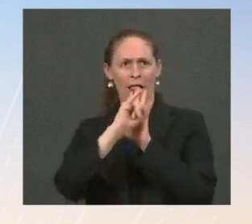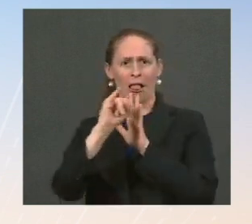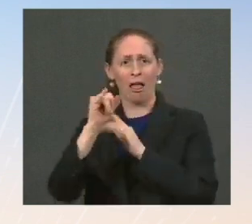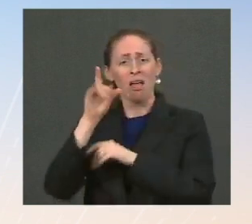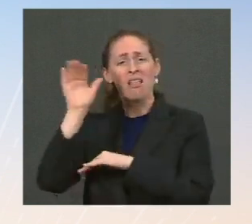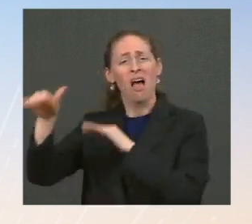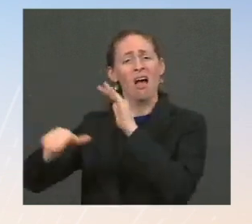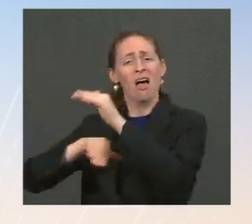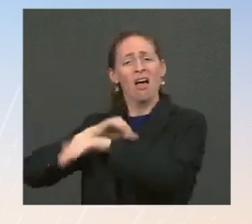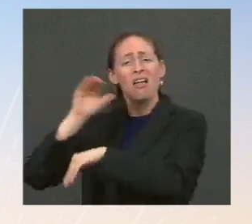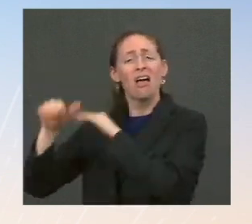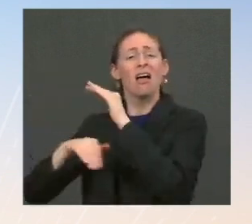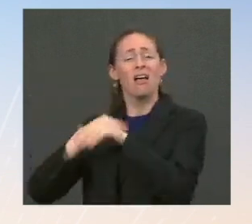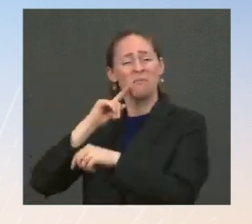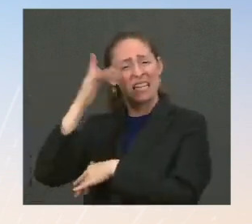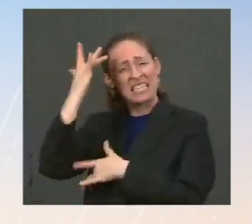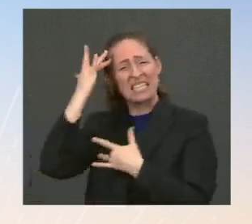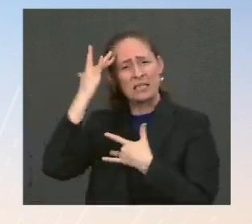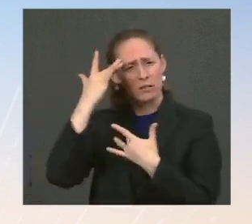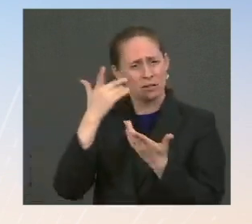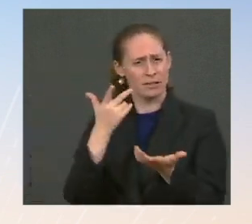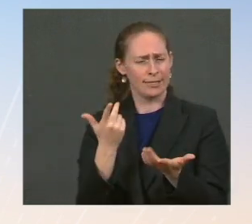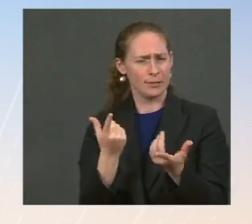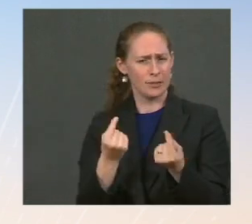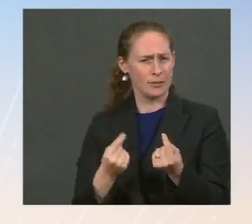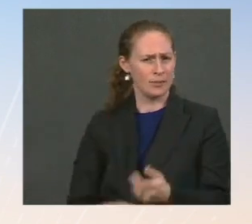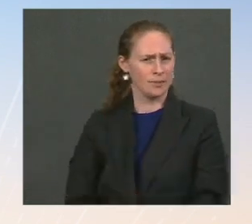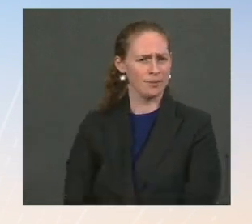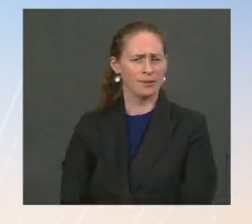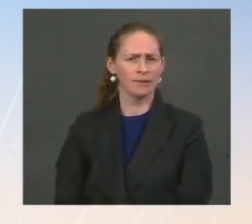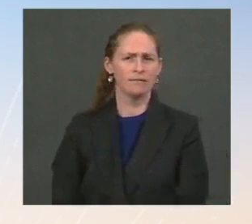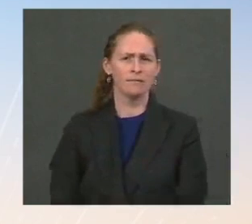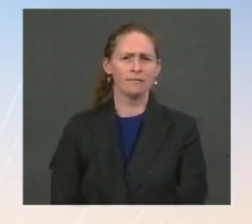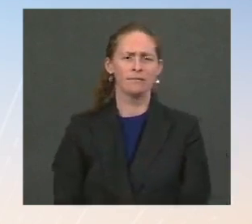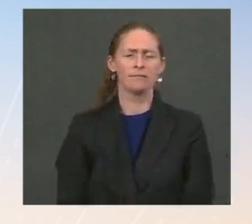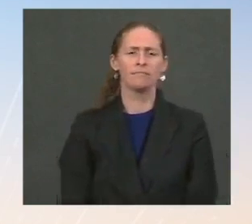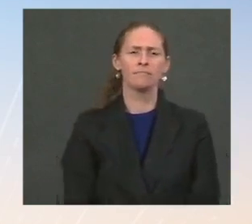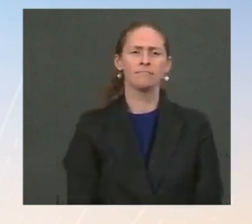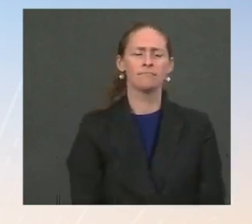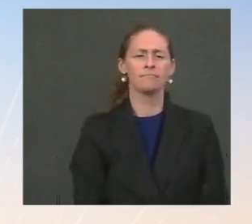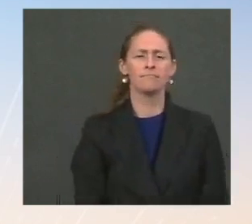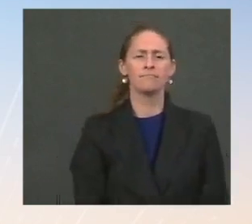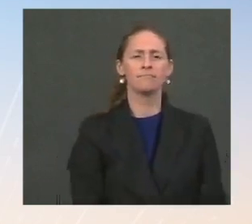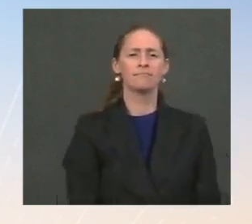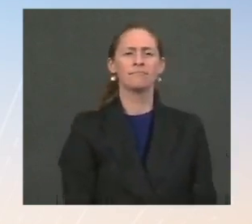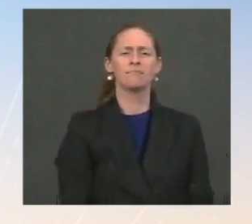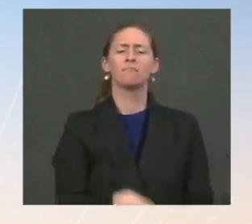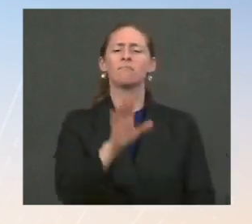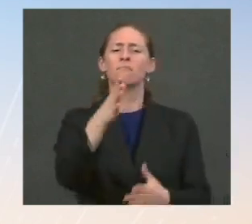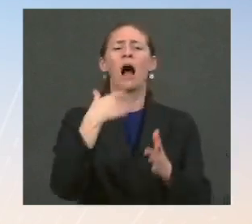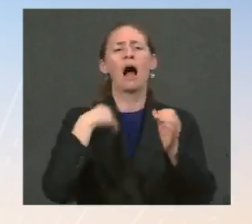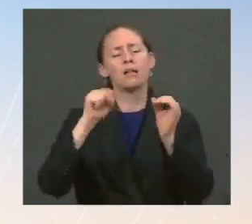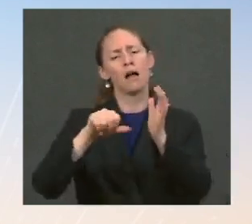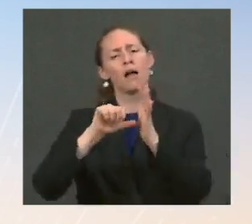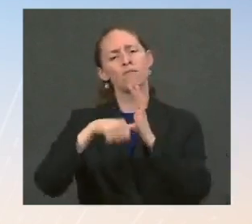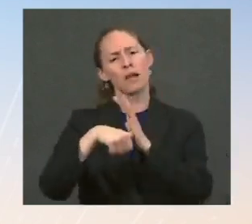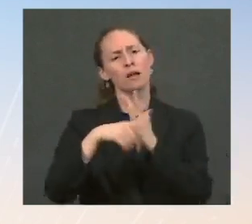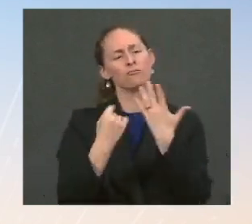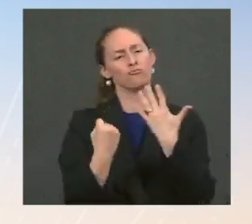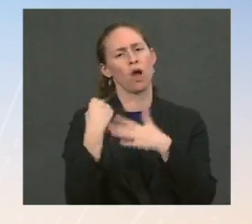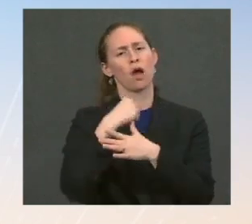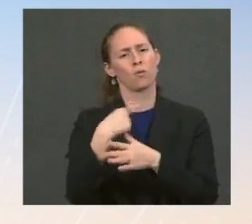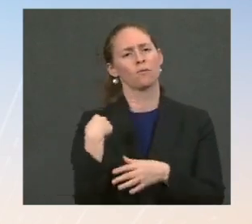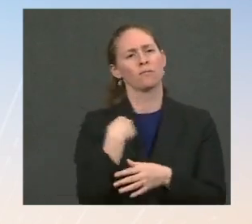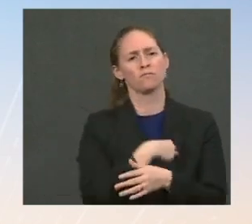bureaucracy. Well, I'm not sure that your characterization, look, this is a priority for every national security agency. It's something that